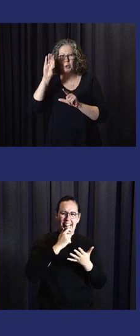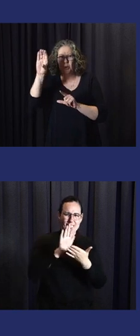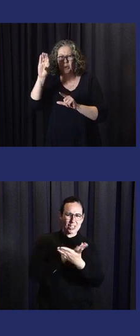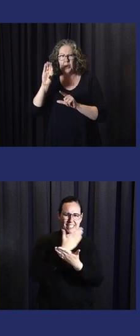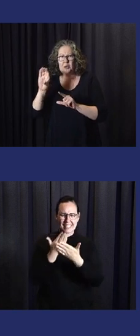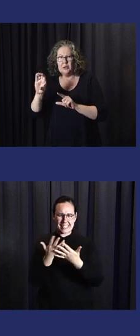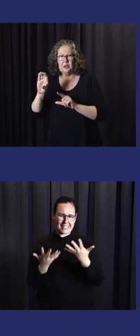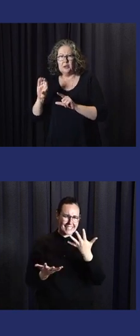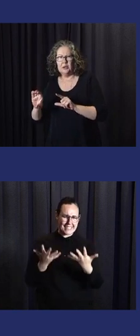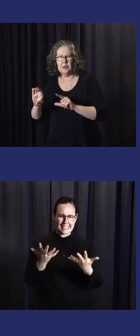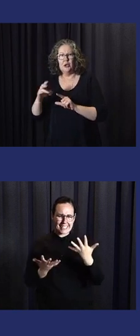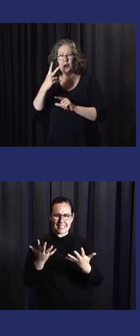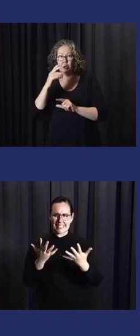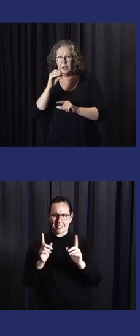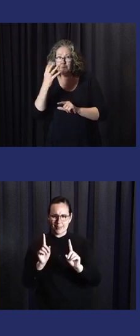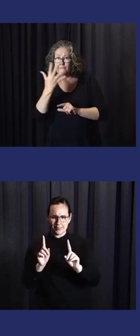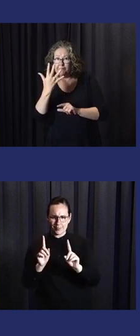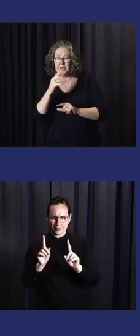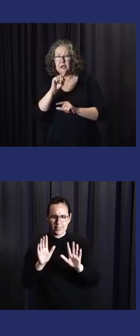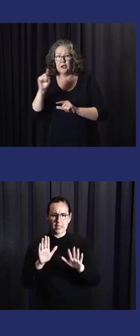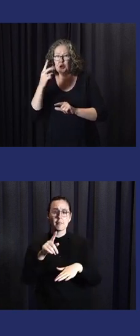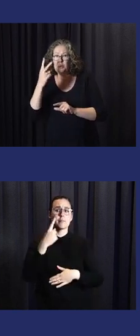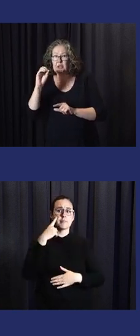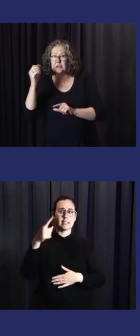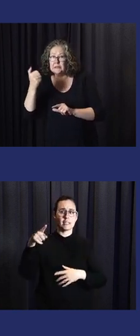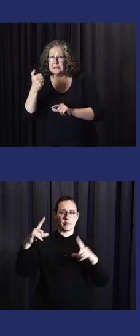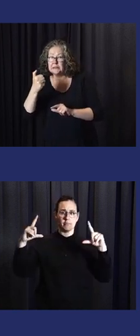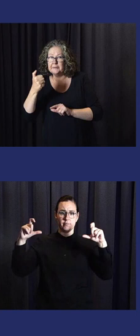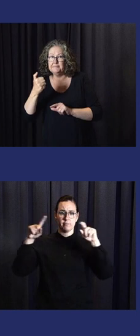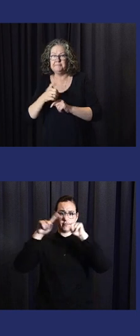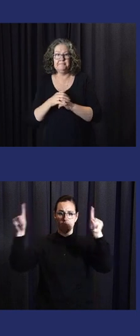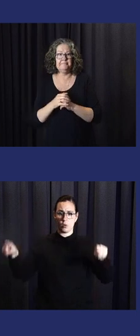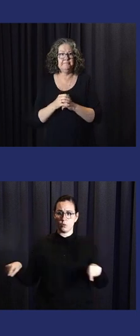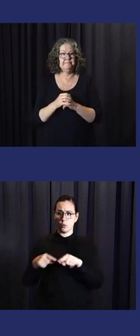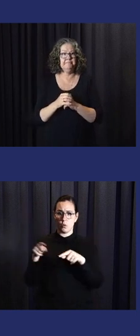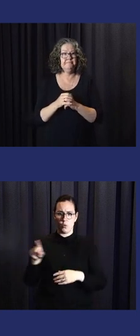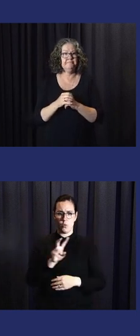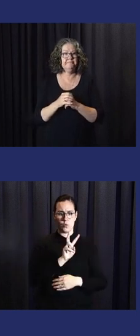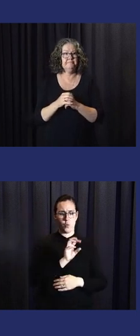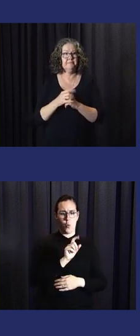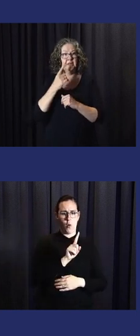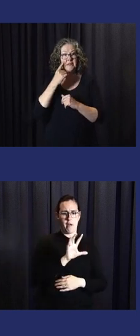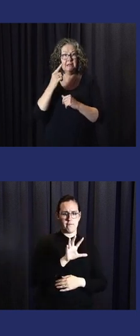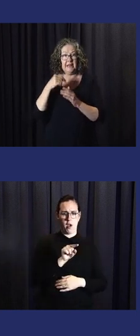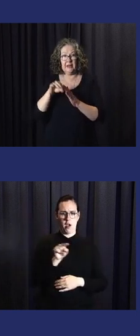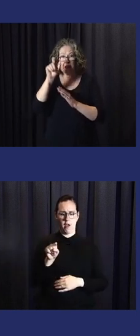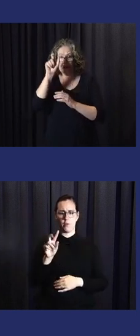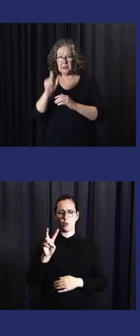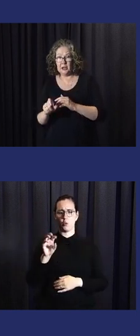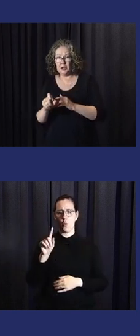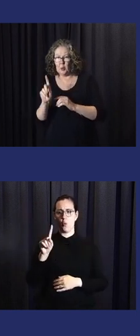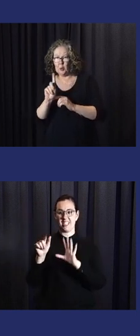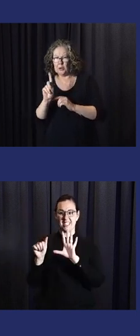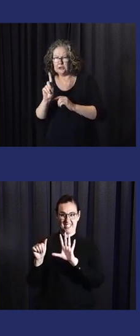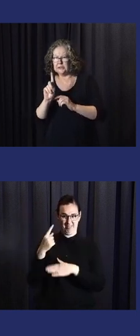for the damage table. And you can see the total right damage here in 2015 and 2016.